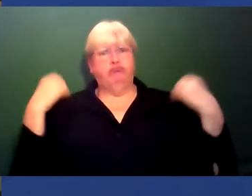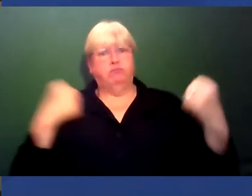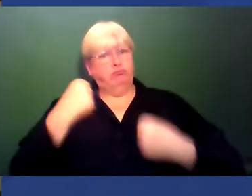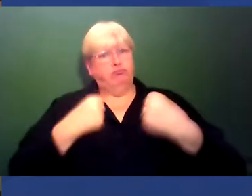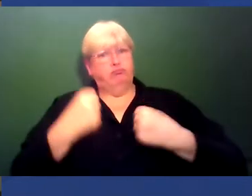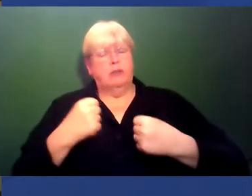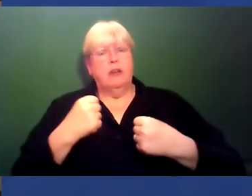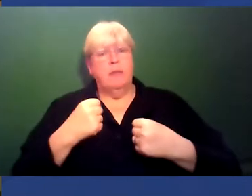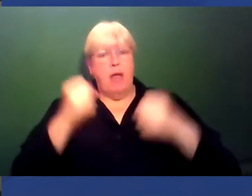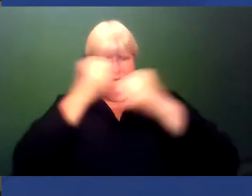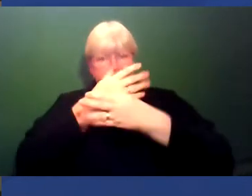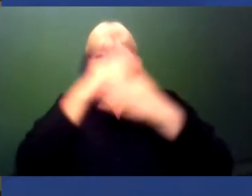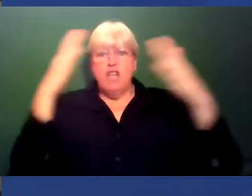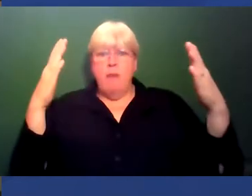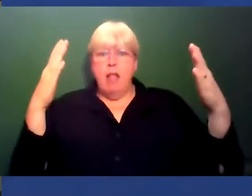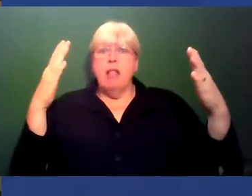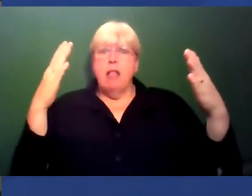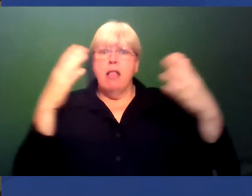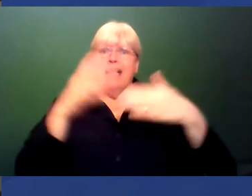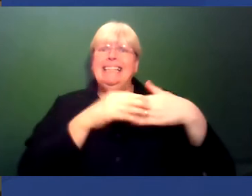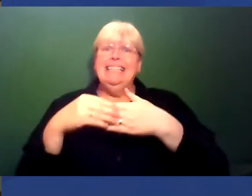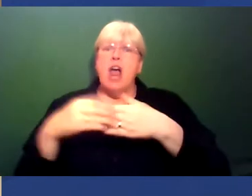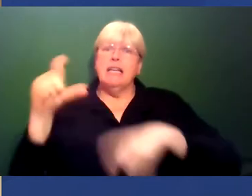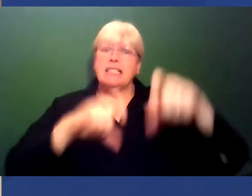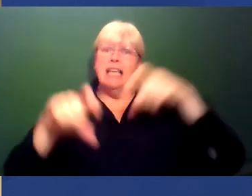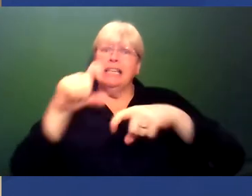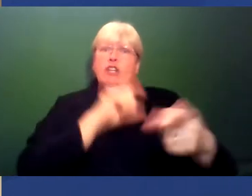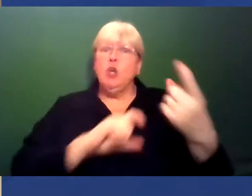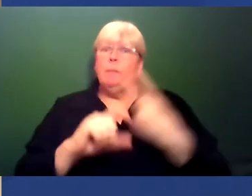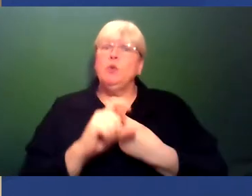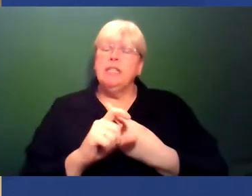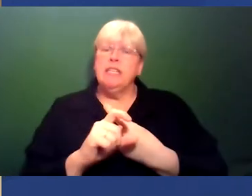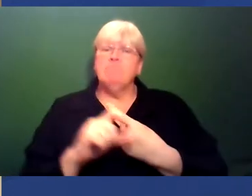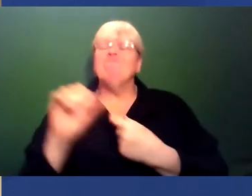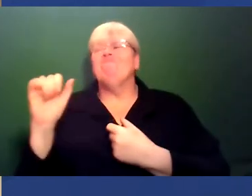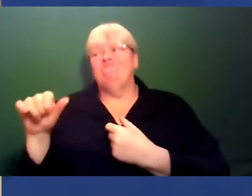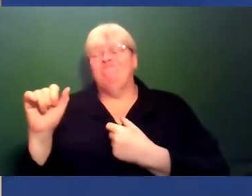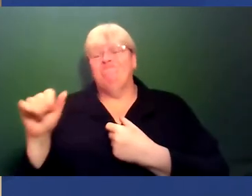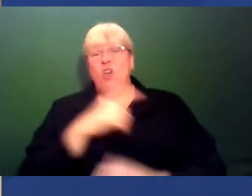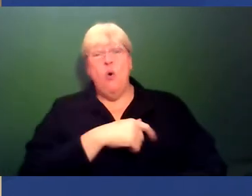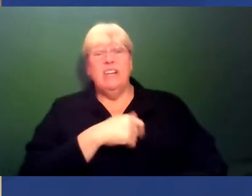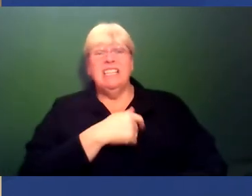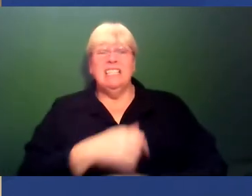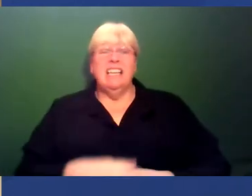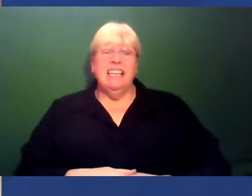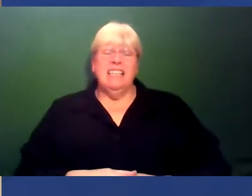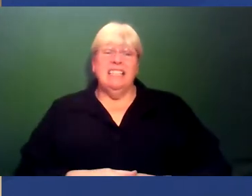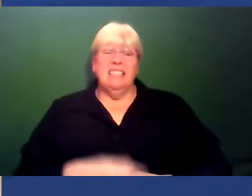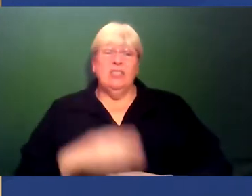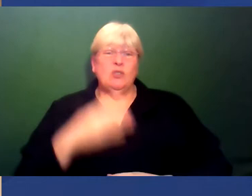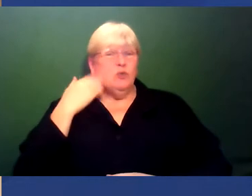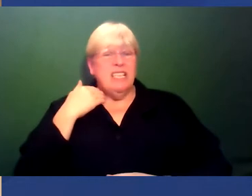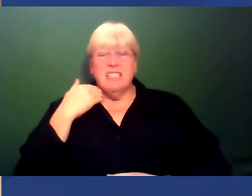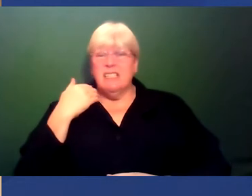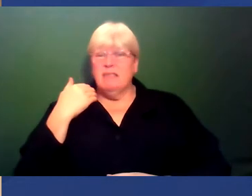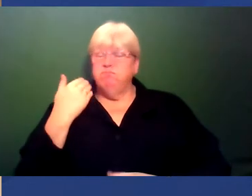the scientific community? Yeah, so, honestly, I don't think race has ever,